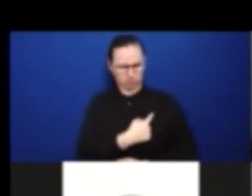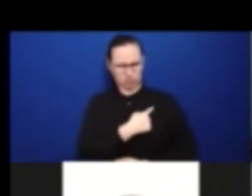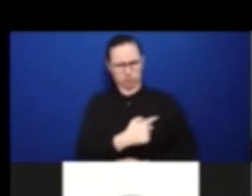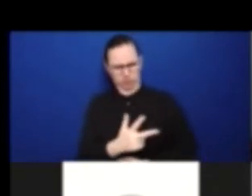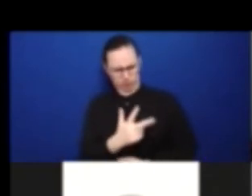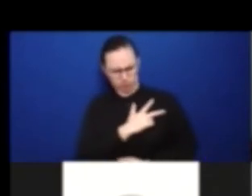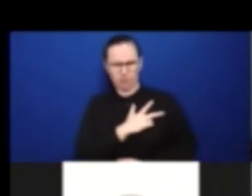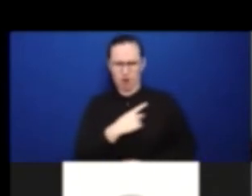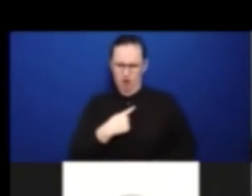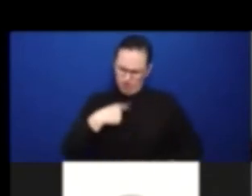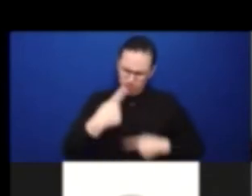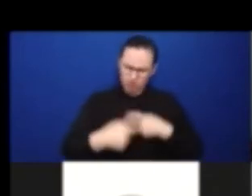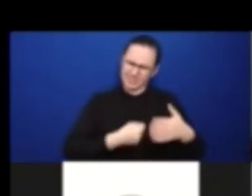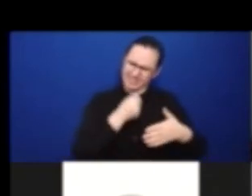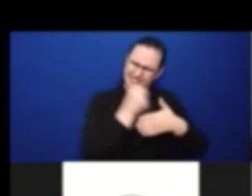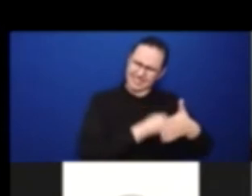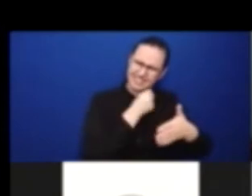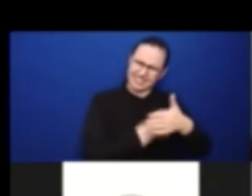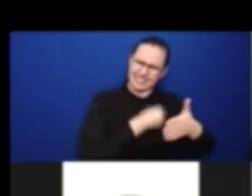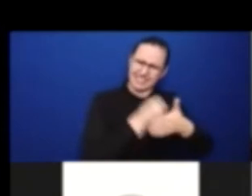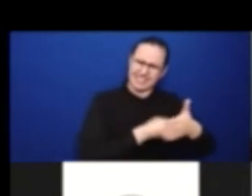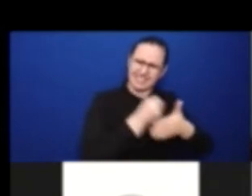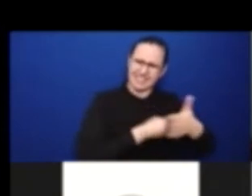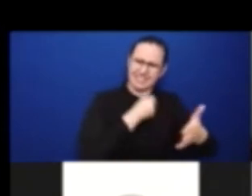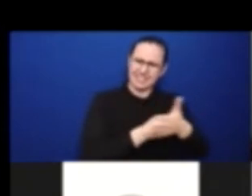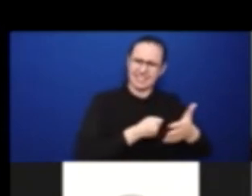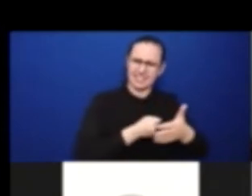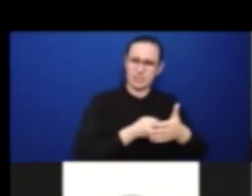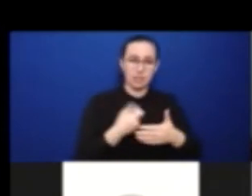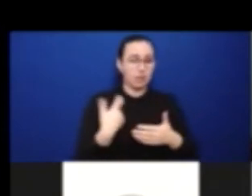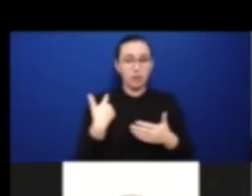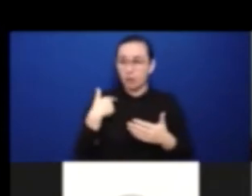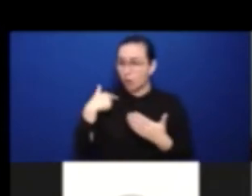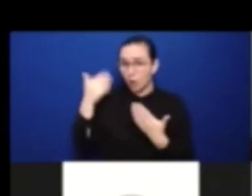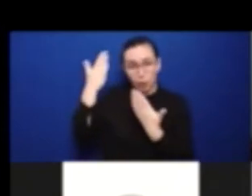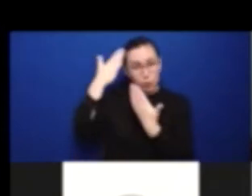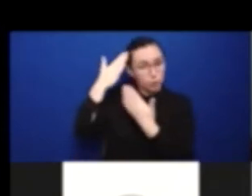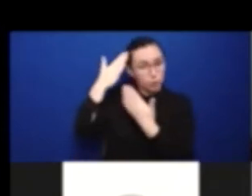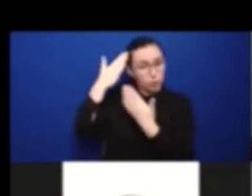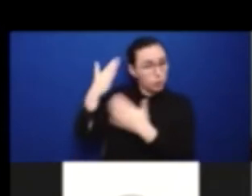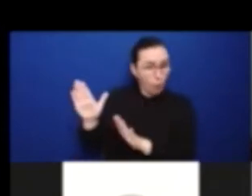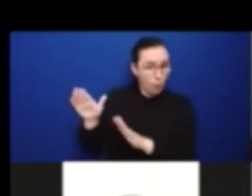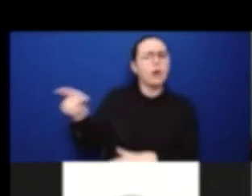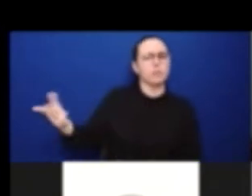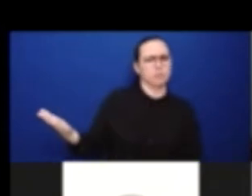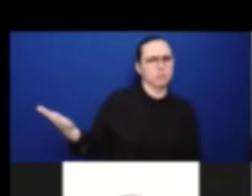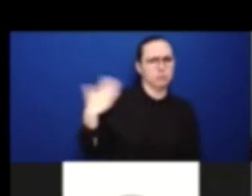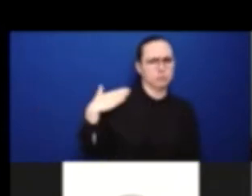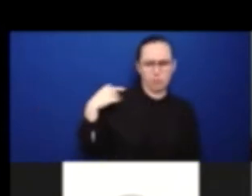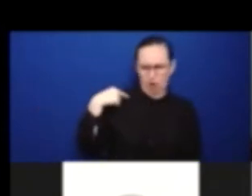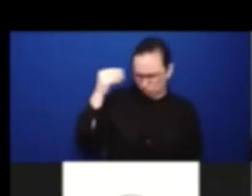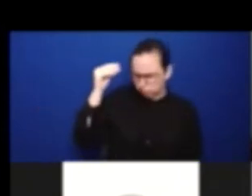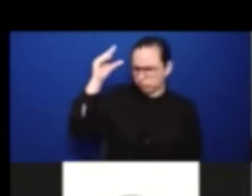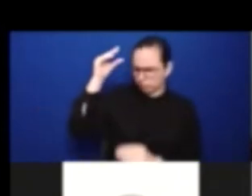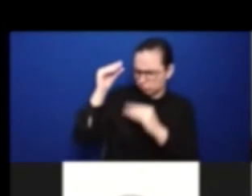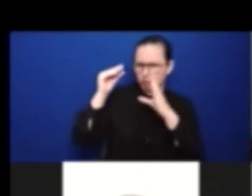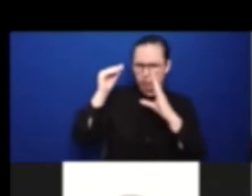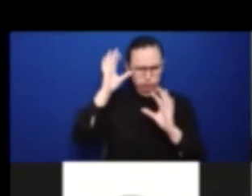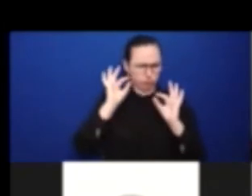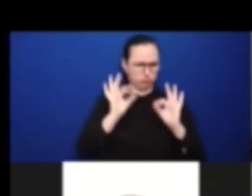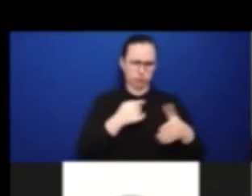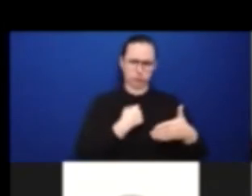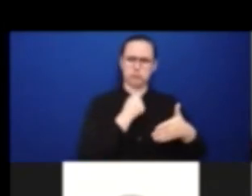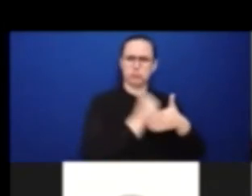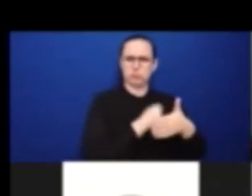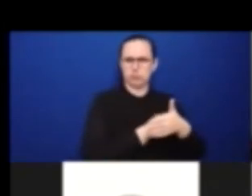am very, very grateful, because I know that you two will be playing and are playing your role today when it comes